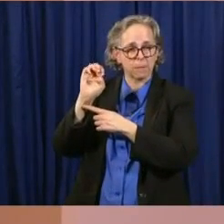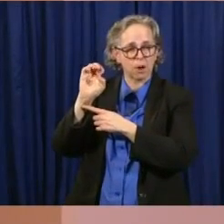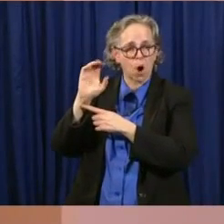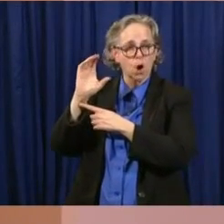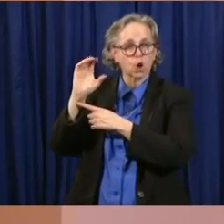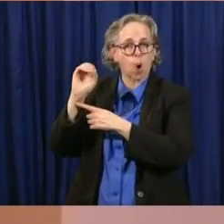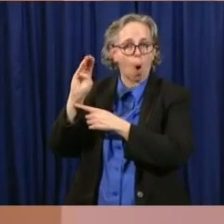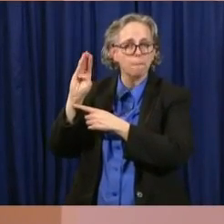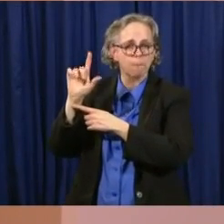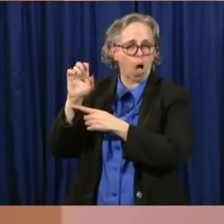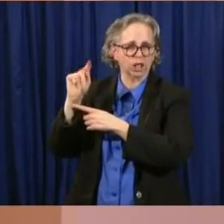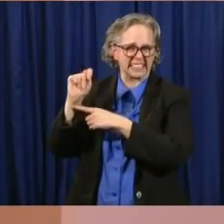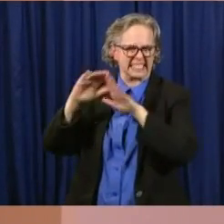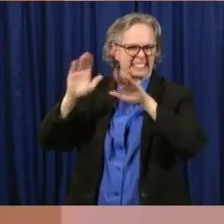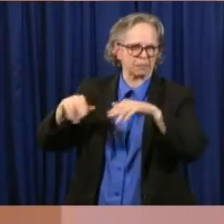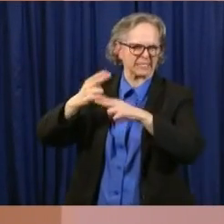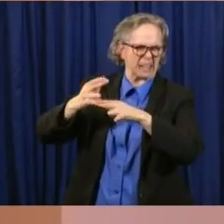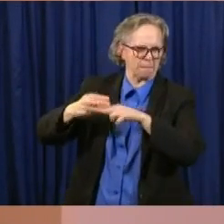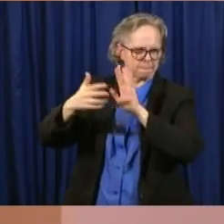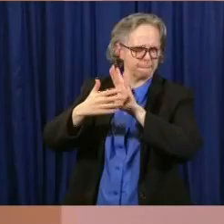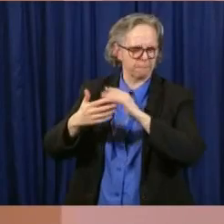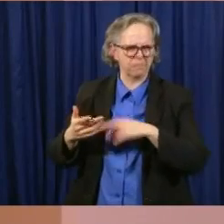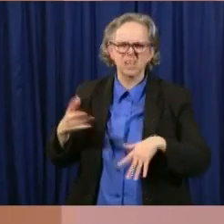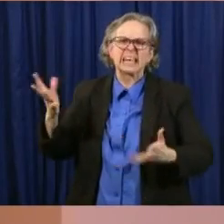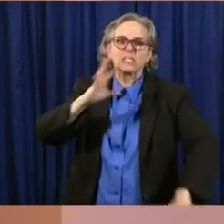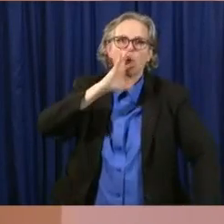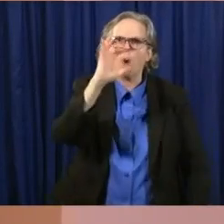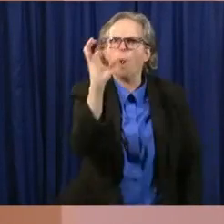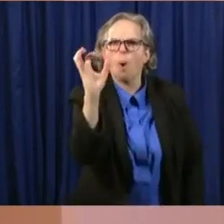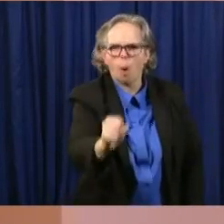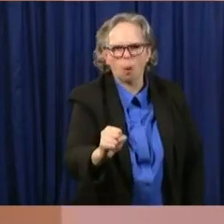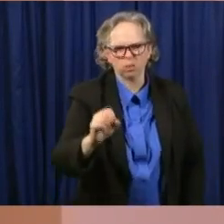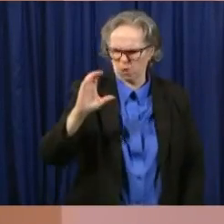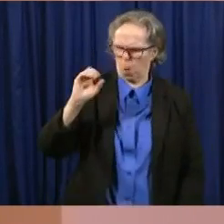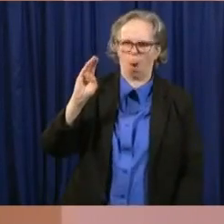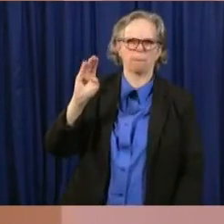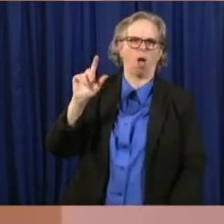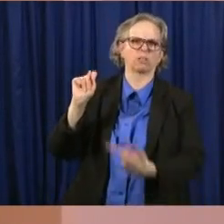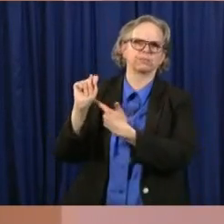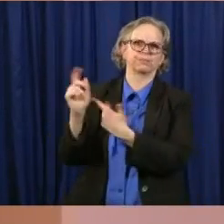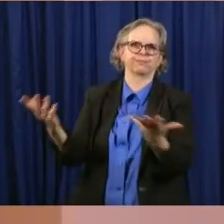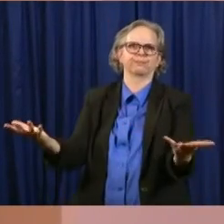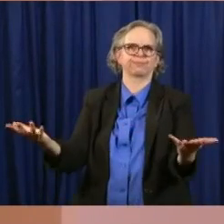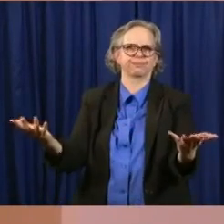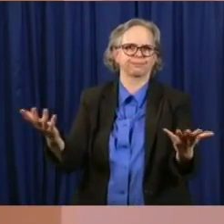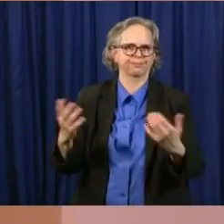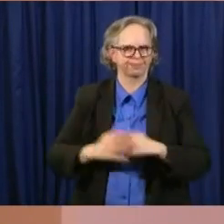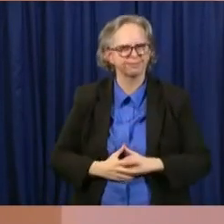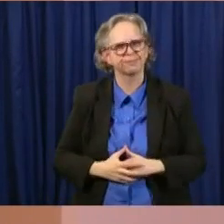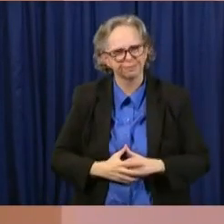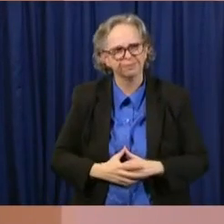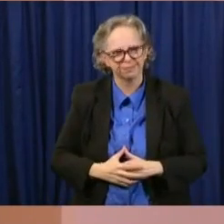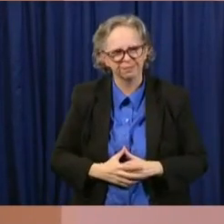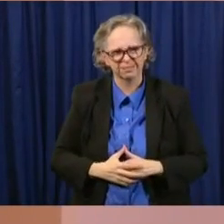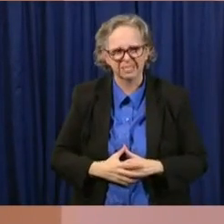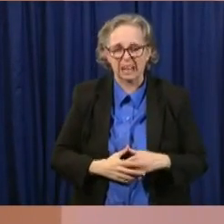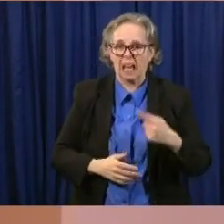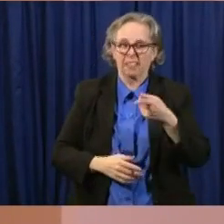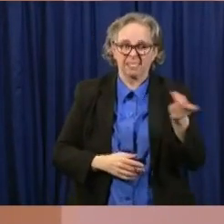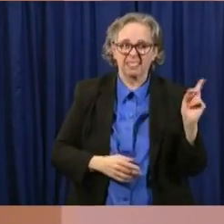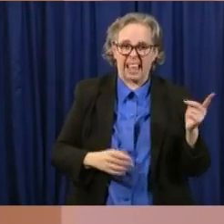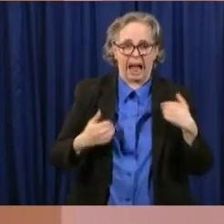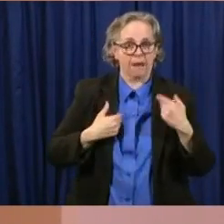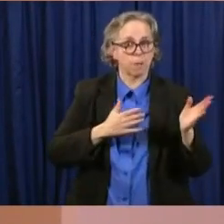not a cloud-based system. It, was, uh, they have a plan to create a cloud-based system, which will create more